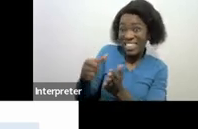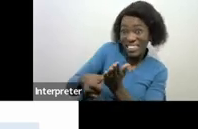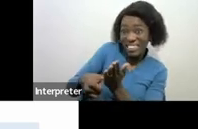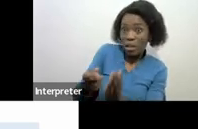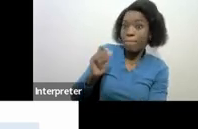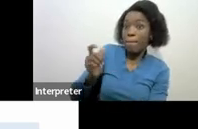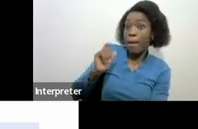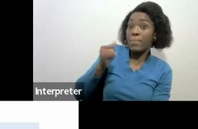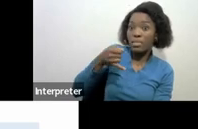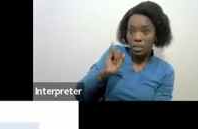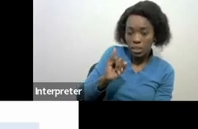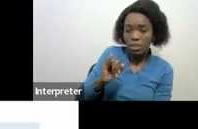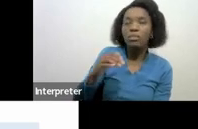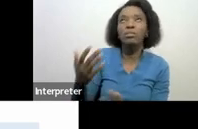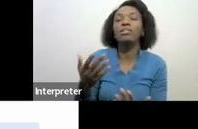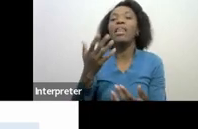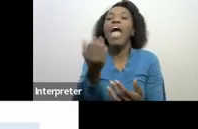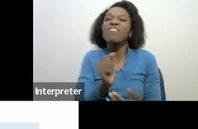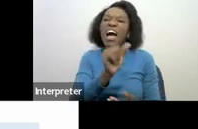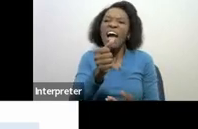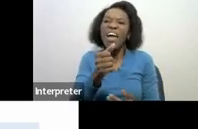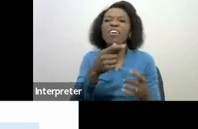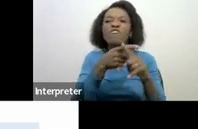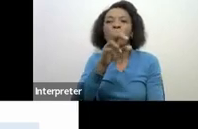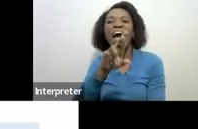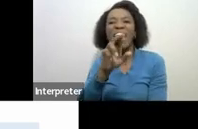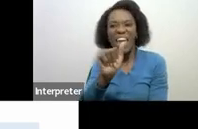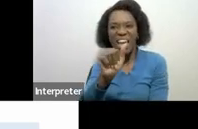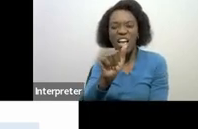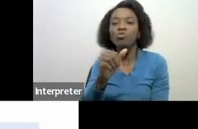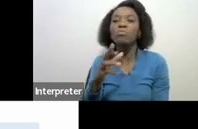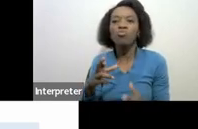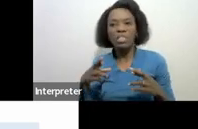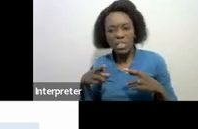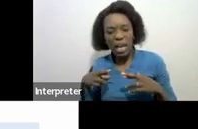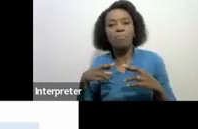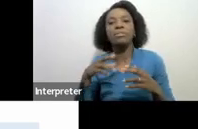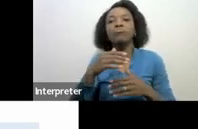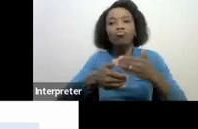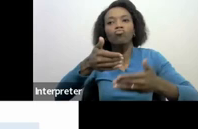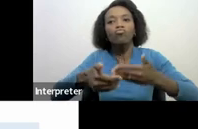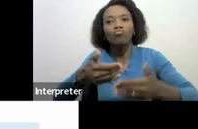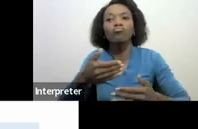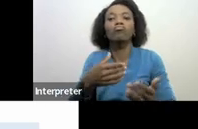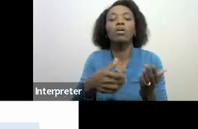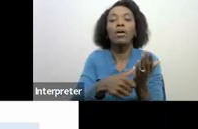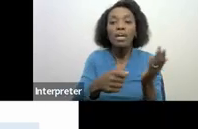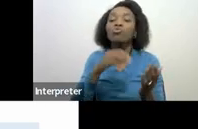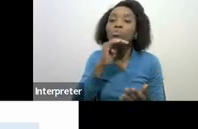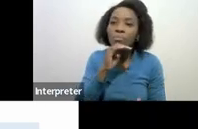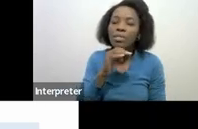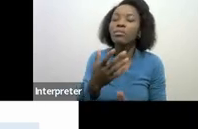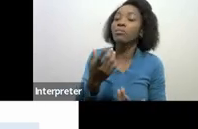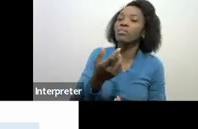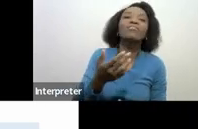income from retirement and fund an employed taxpayer that has other trading activities that will earn him an extra